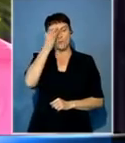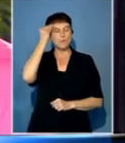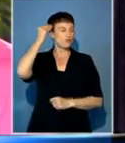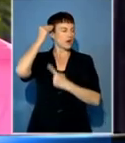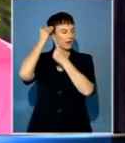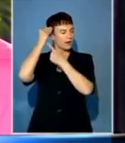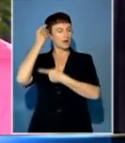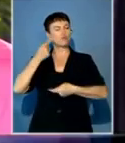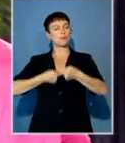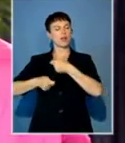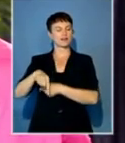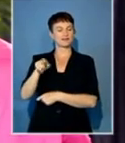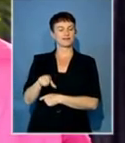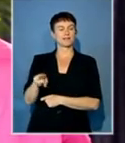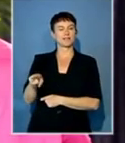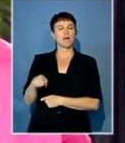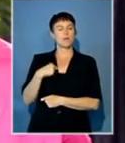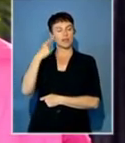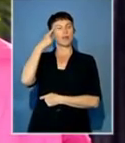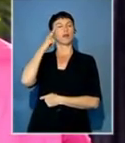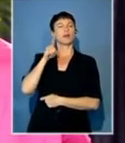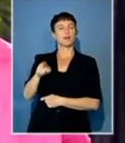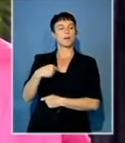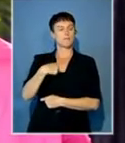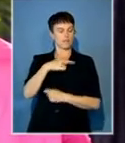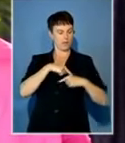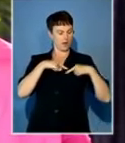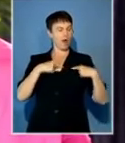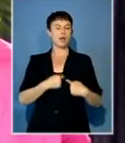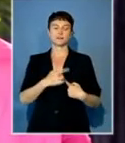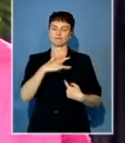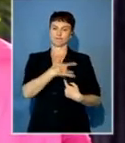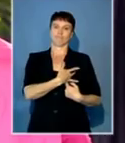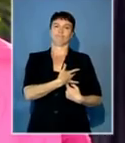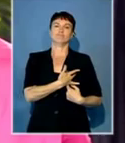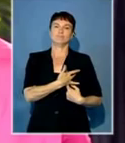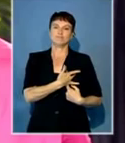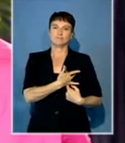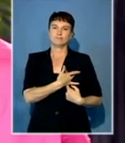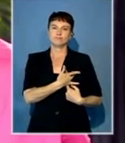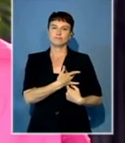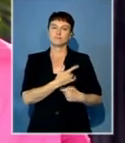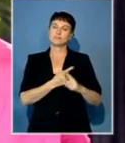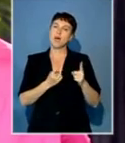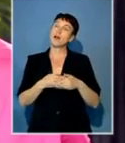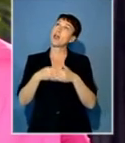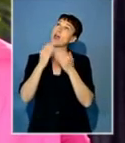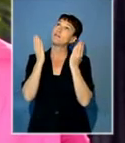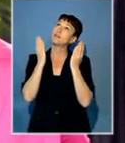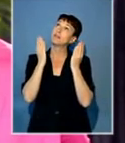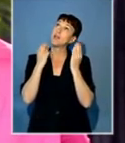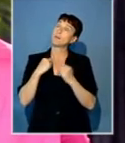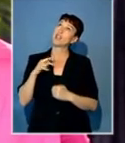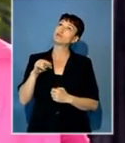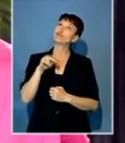when I did, my heart was filled with sorrow. But when I walked through the heavens gate, felt